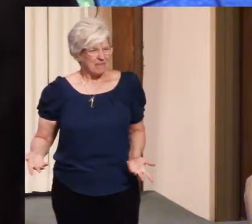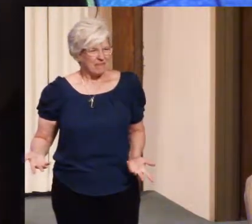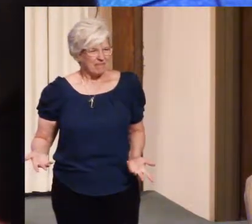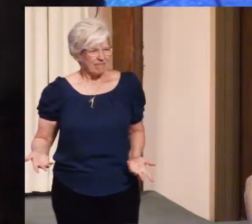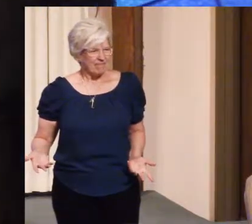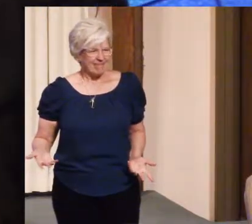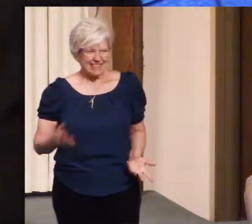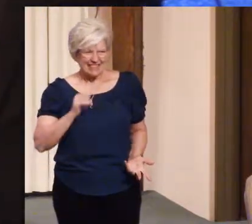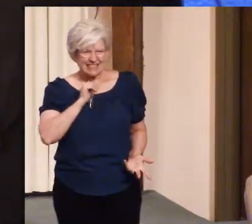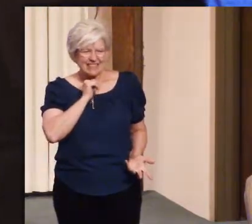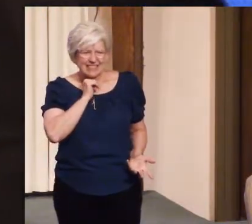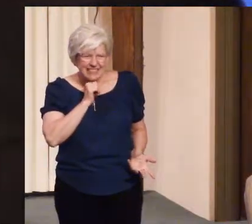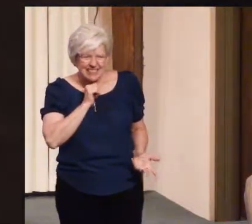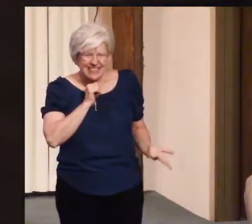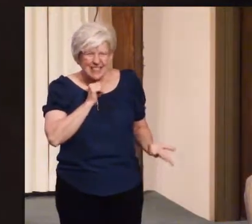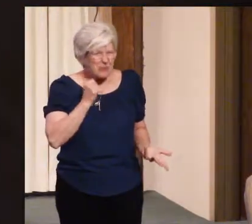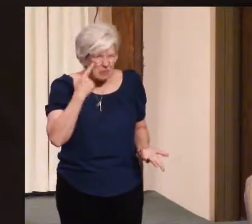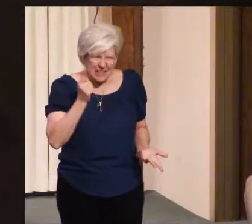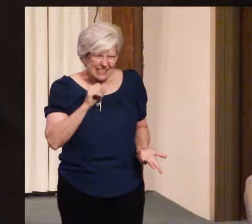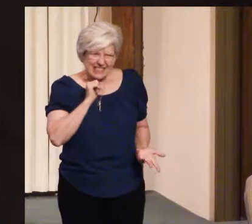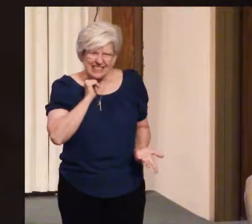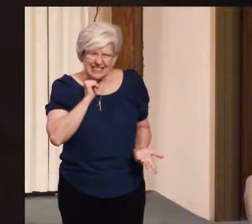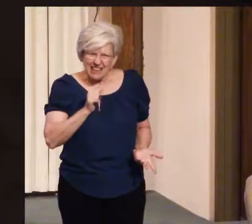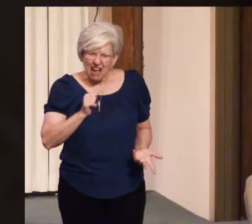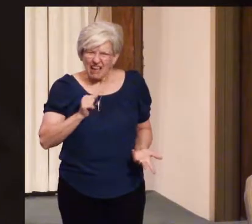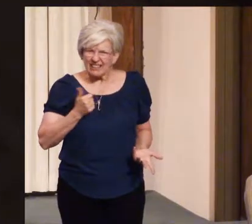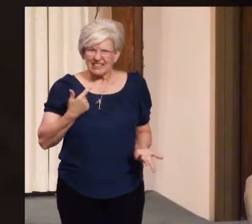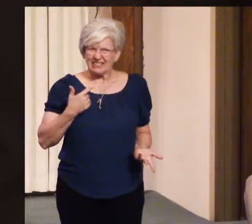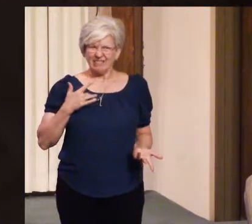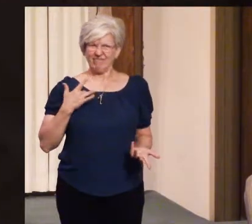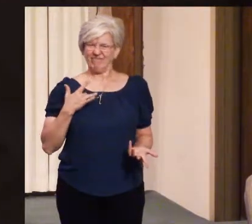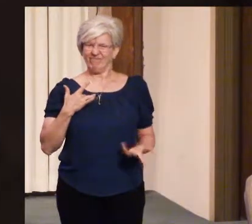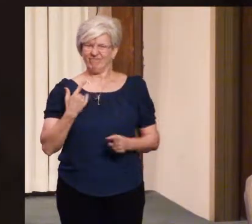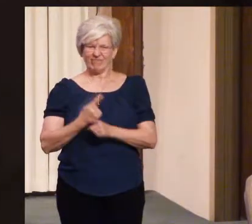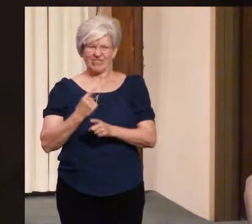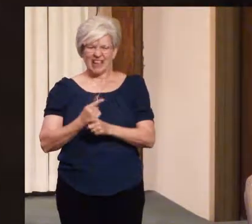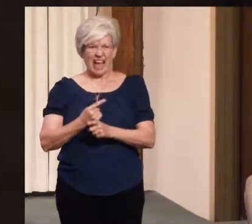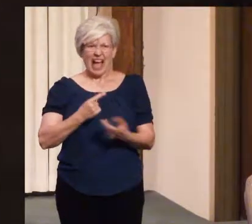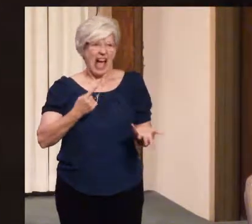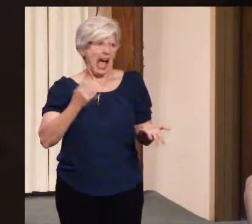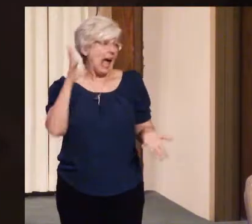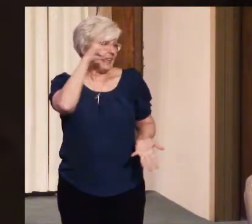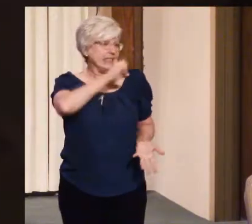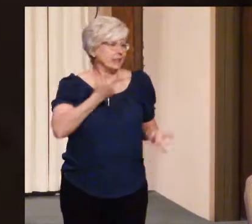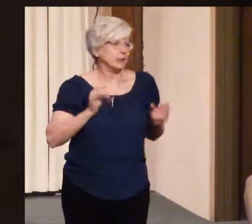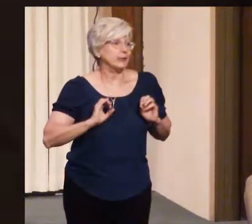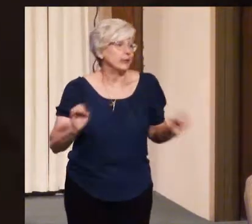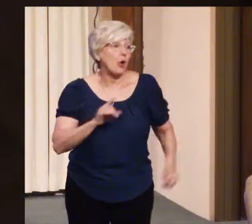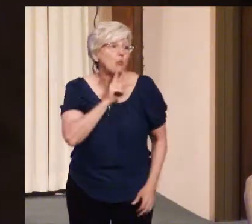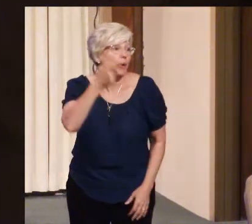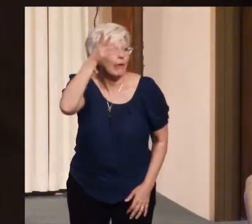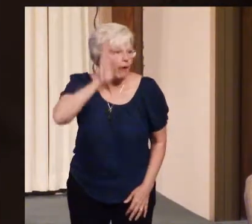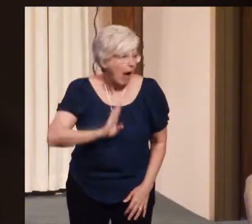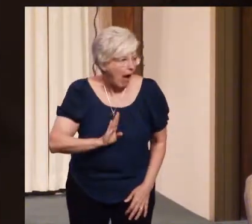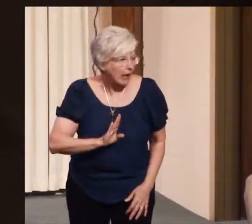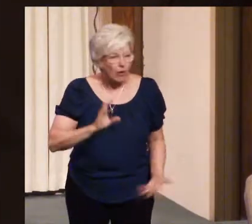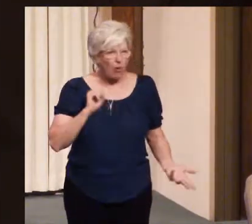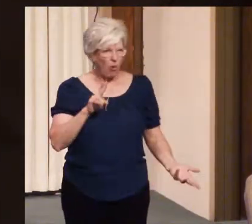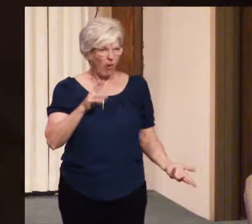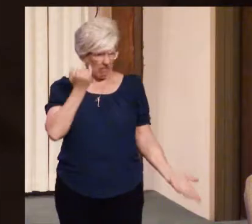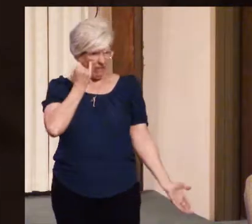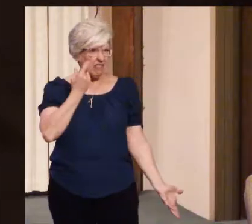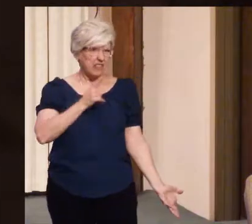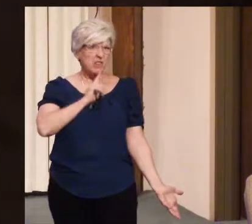since it's not working for me, that must mean that, you know, there's no real God, or if there is, it doesn't have anything to do with me.